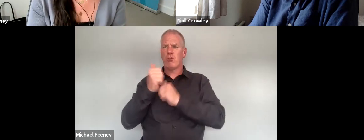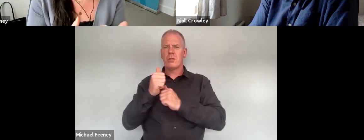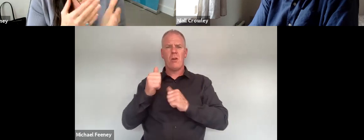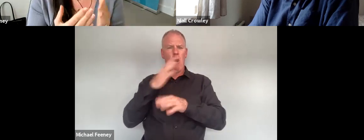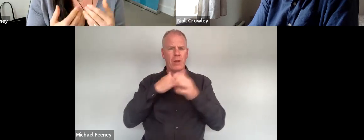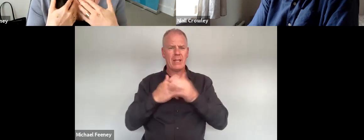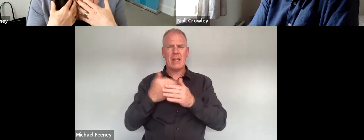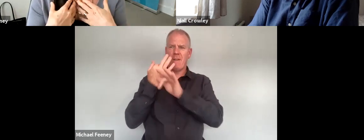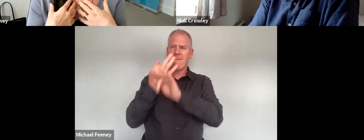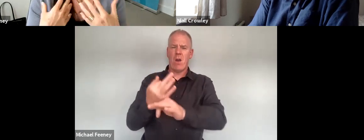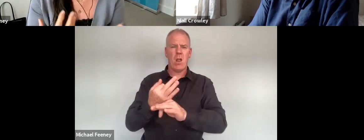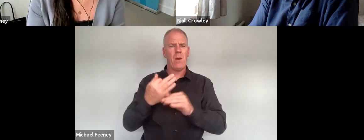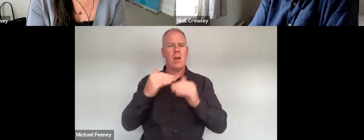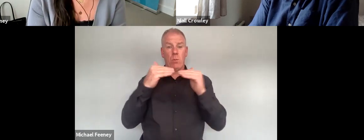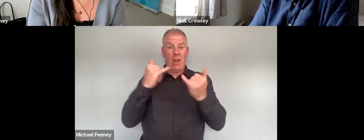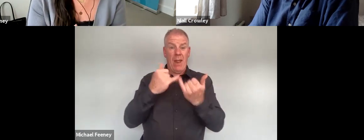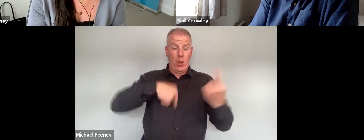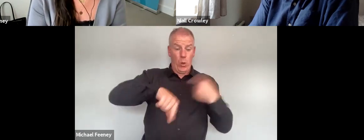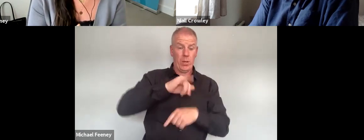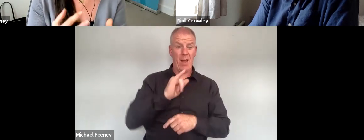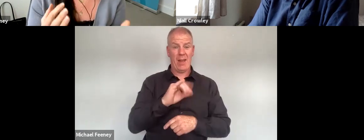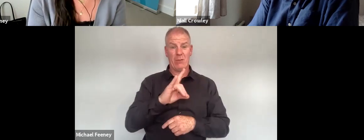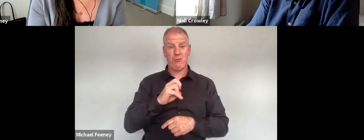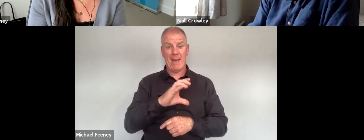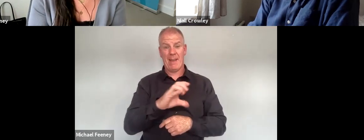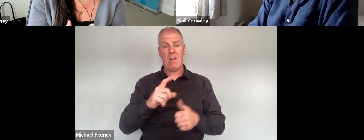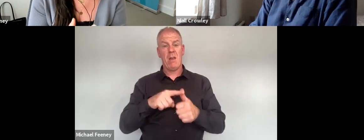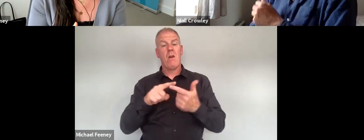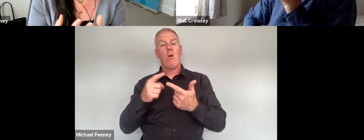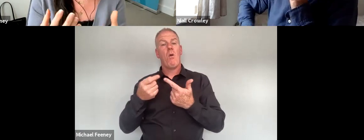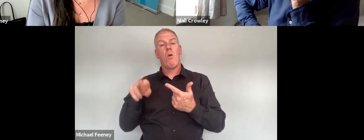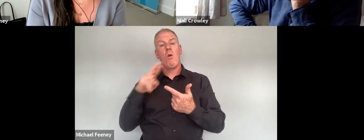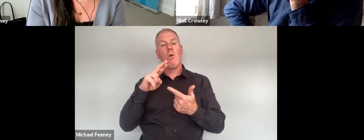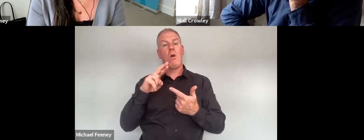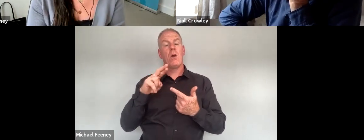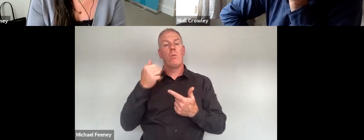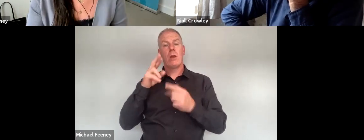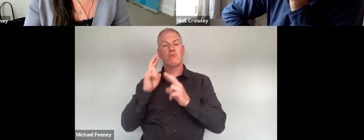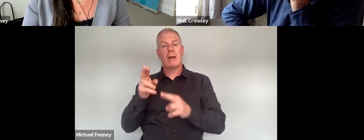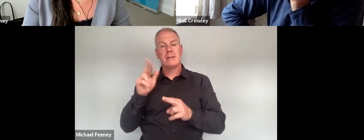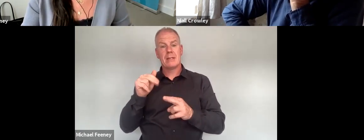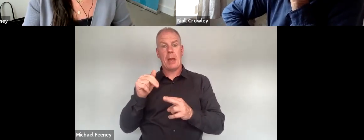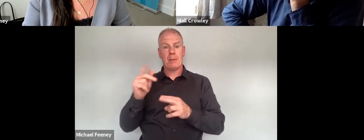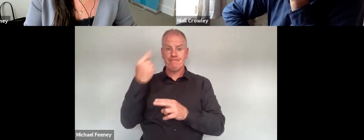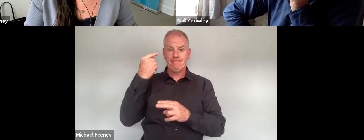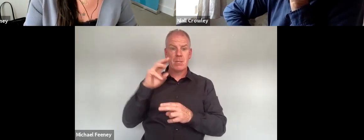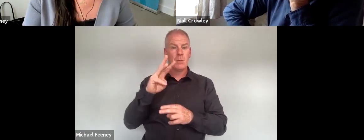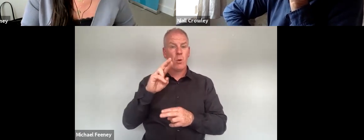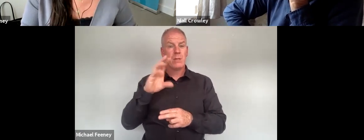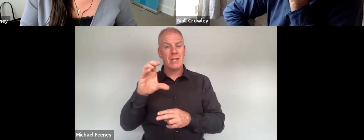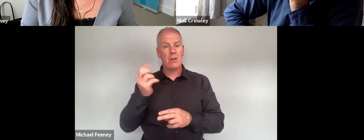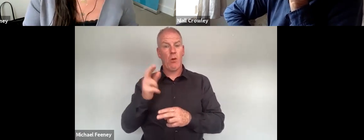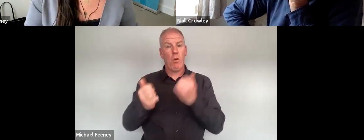which uphold equality and champion it like ourselves and IREC or those where the rights can be vindicated such as the courts or the WRC